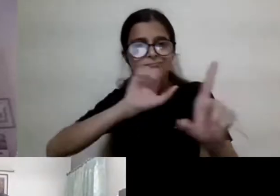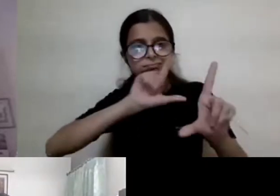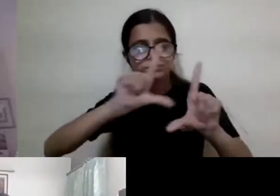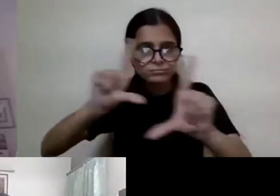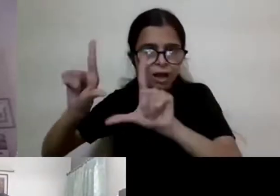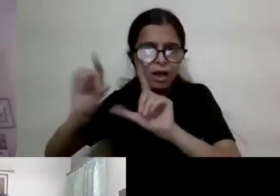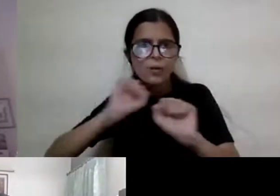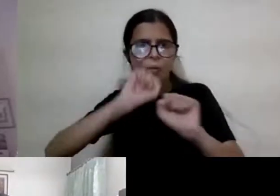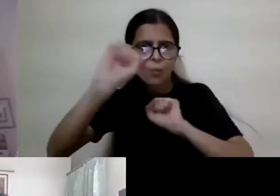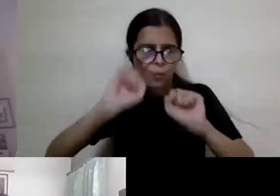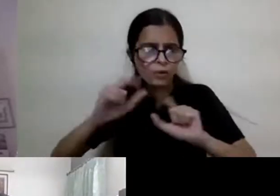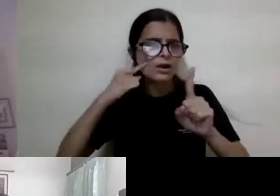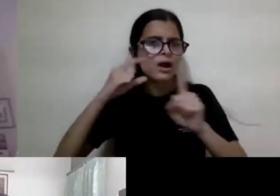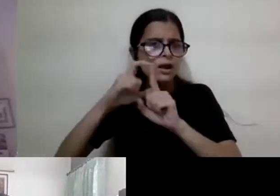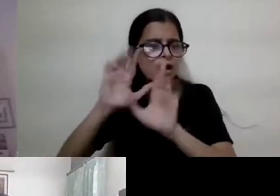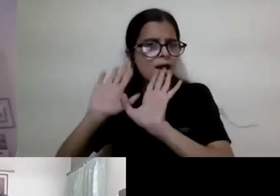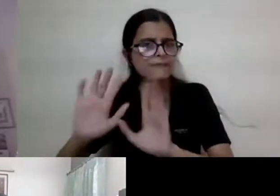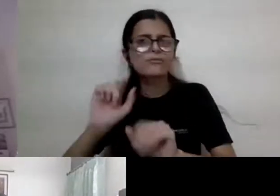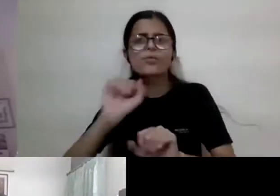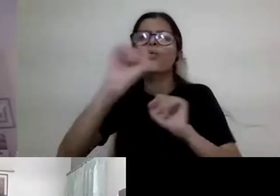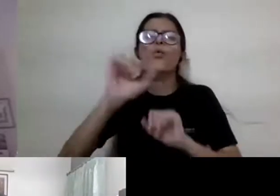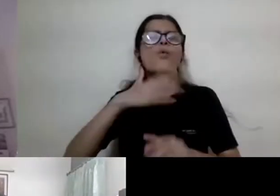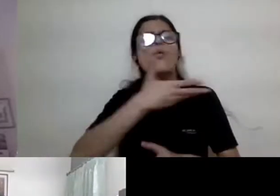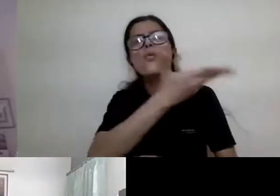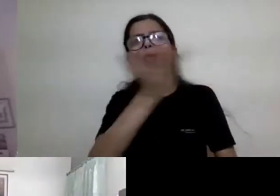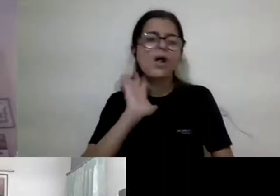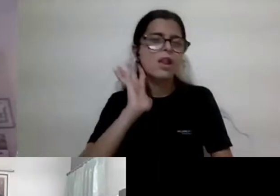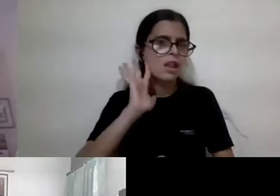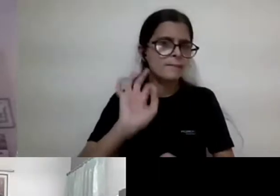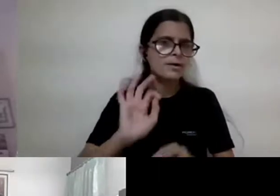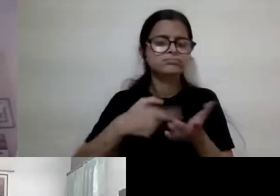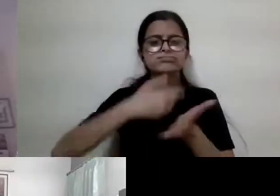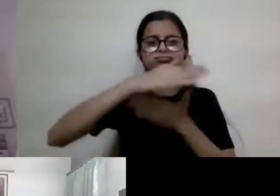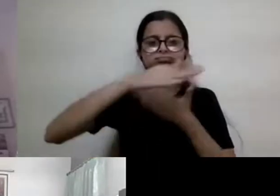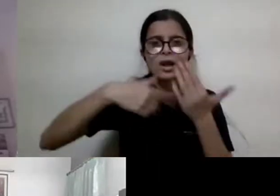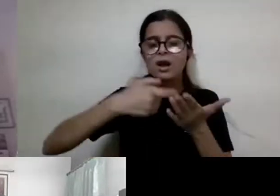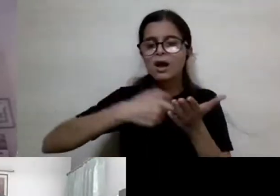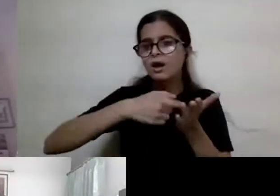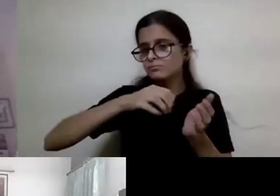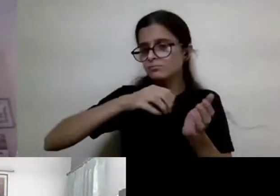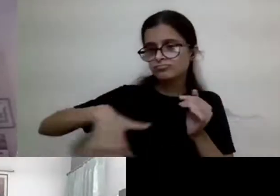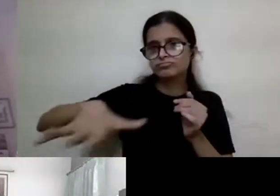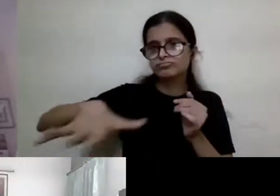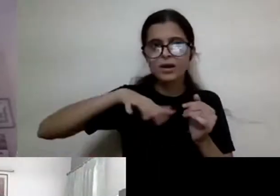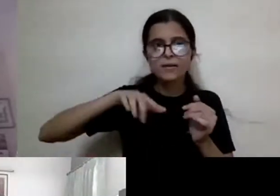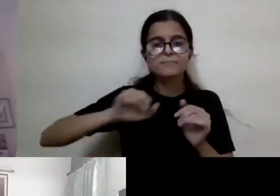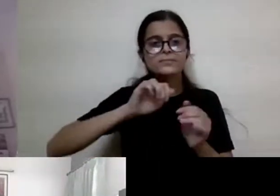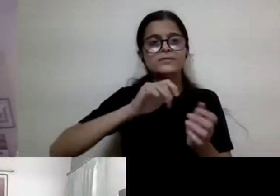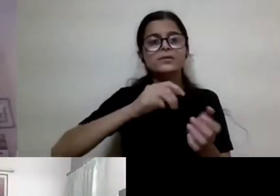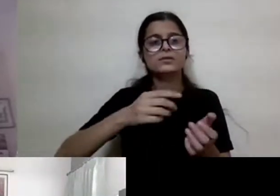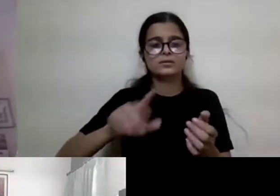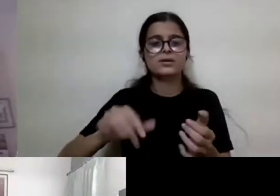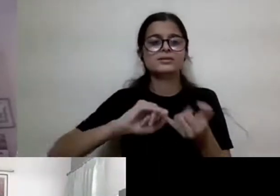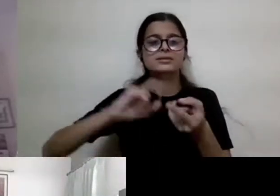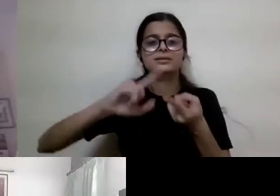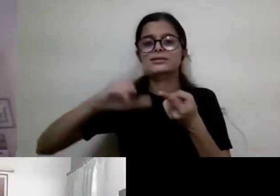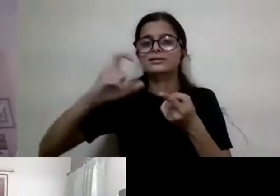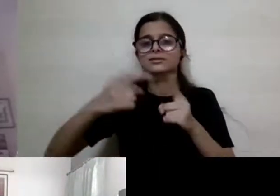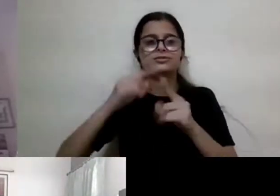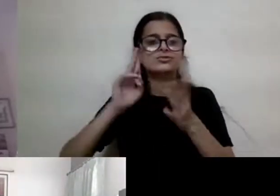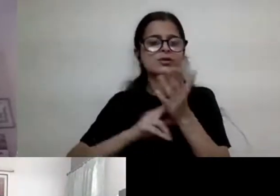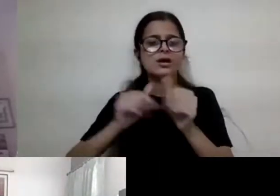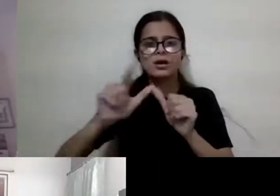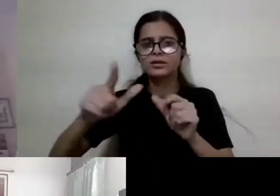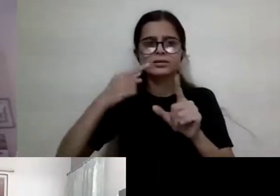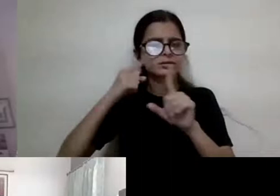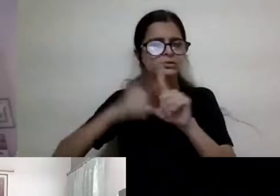an important one. Um, the original kind of notion of intersectionality was really very much linked to black women in the United